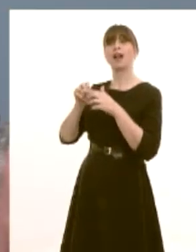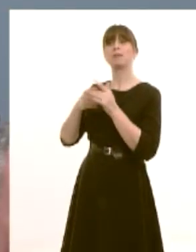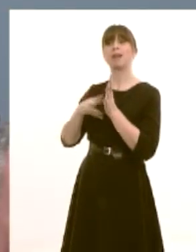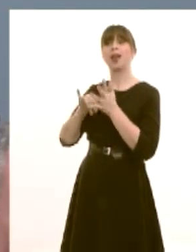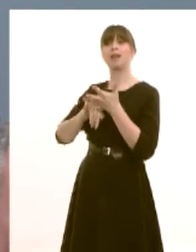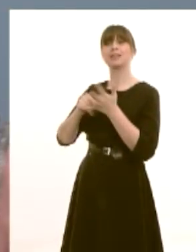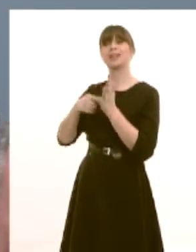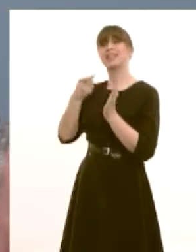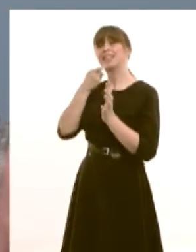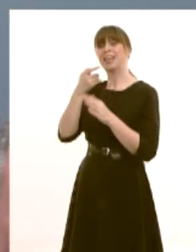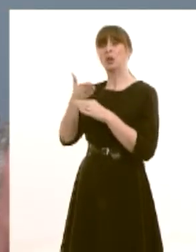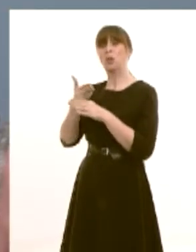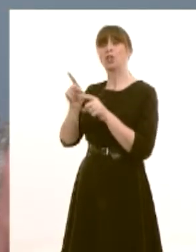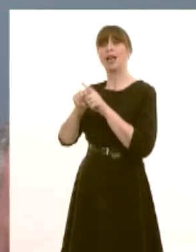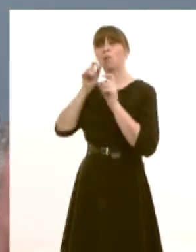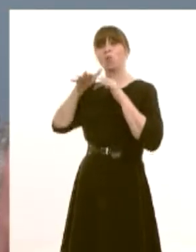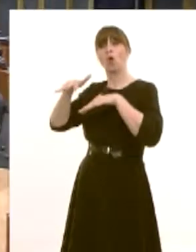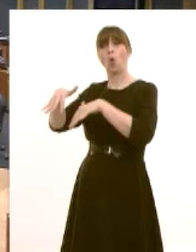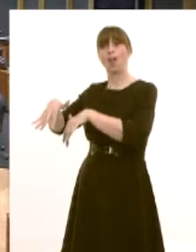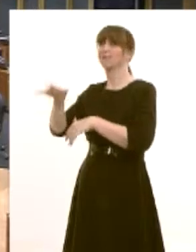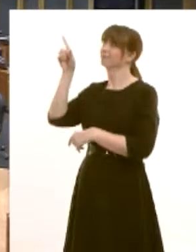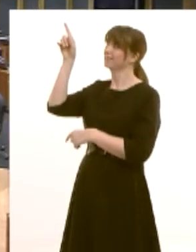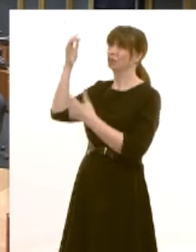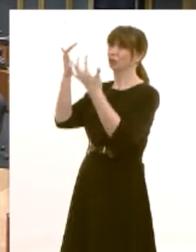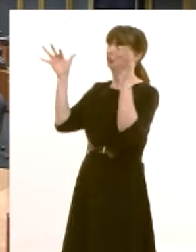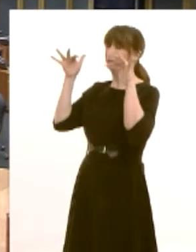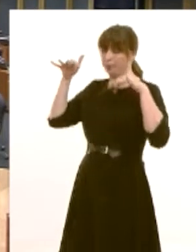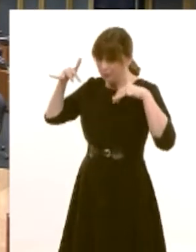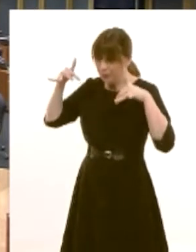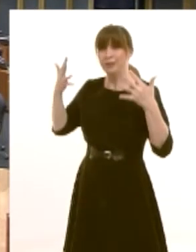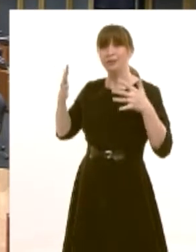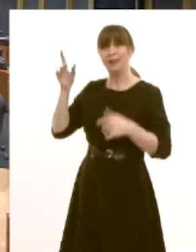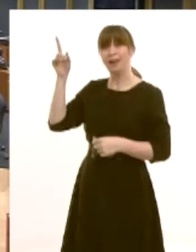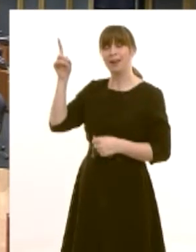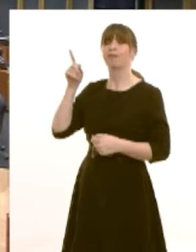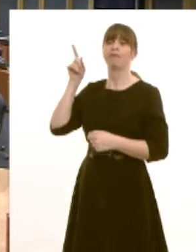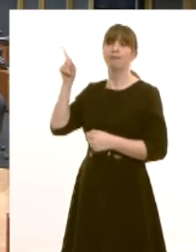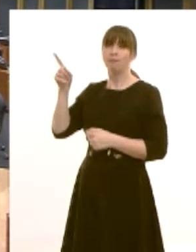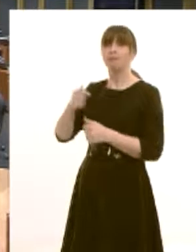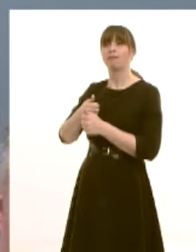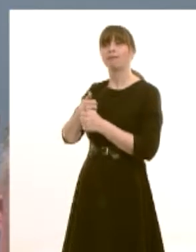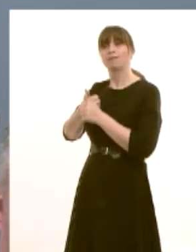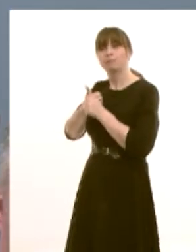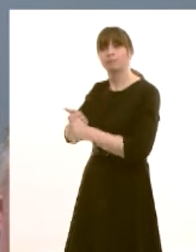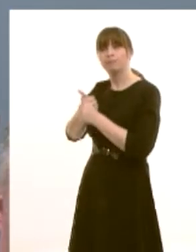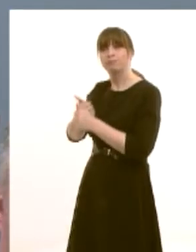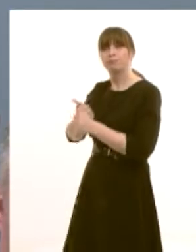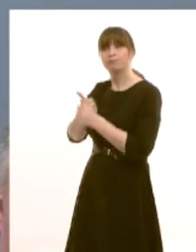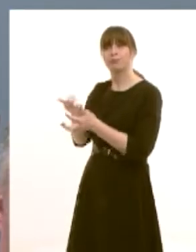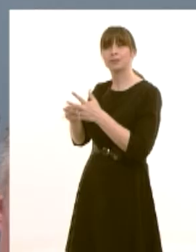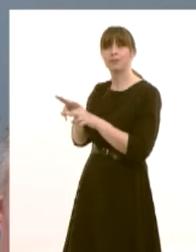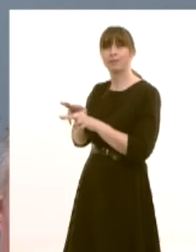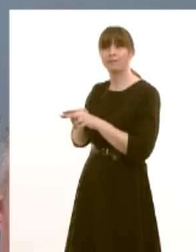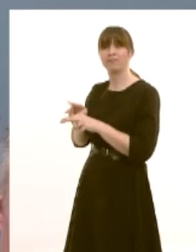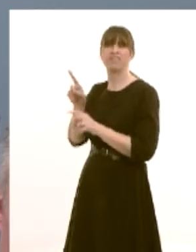and waterfall who visiting the assembly from my region today uh they offer a great deal of support to staff and uh it's a